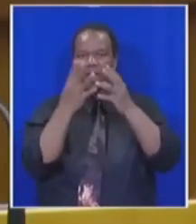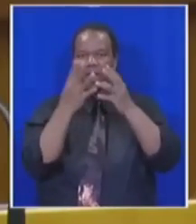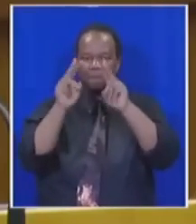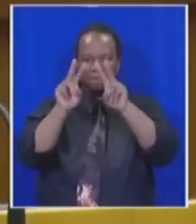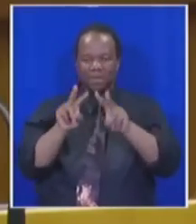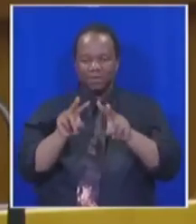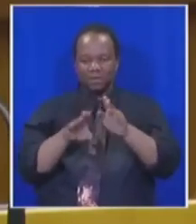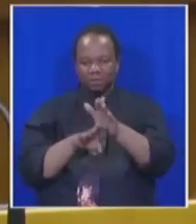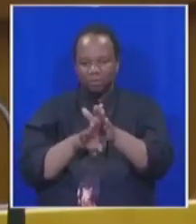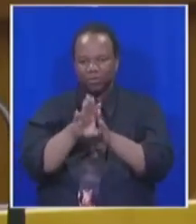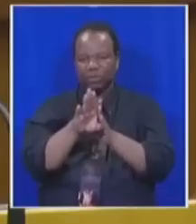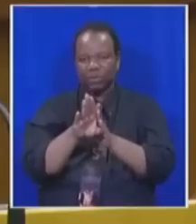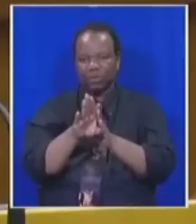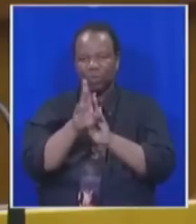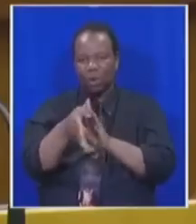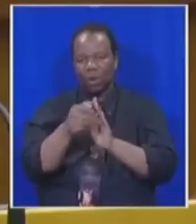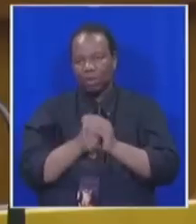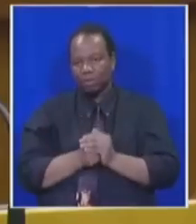of peace and prosperity.